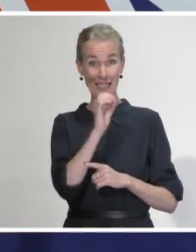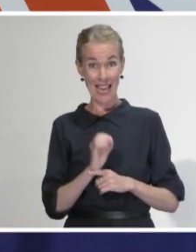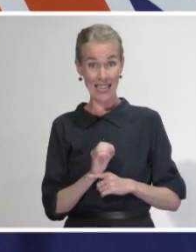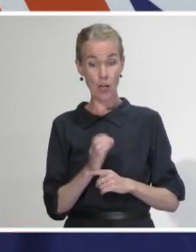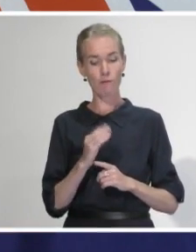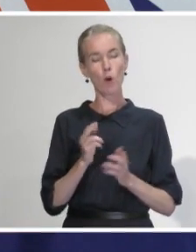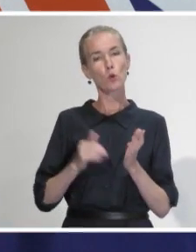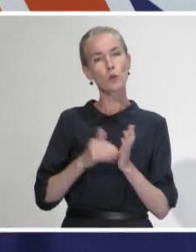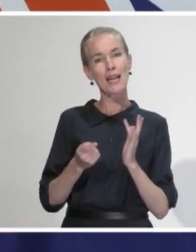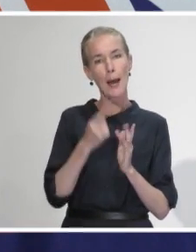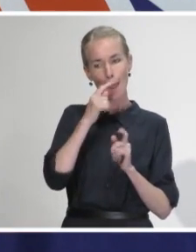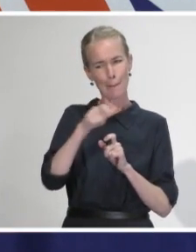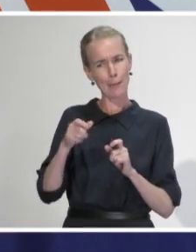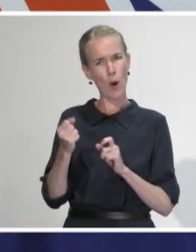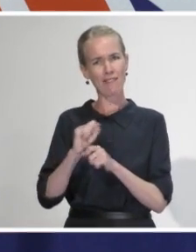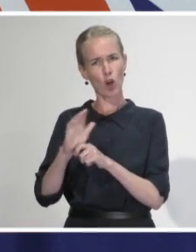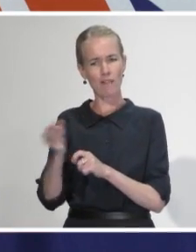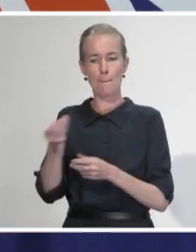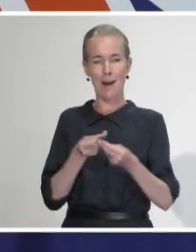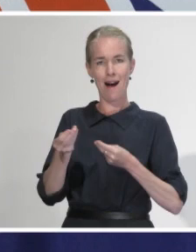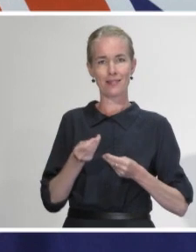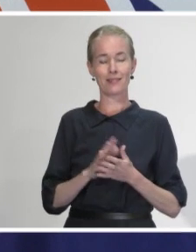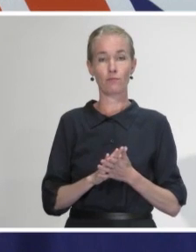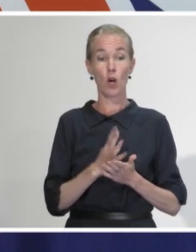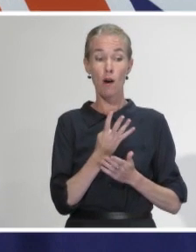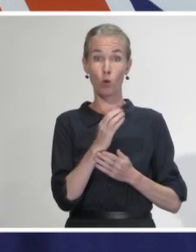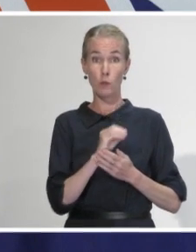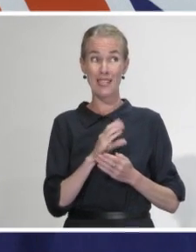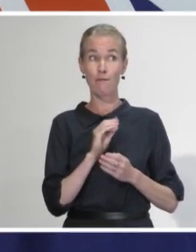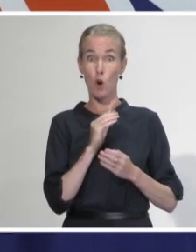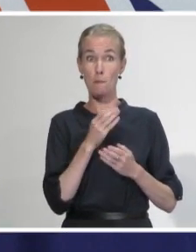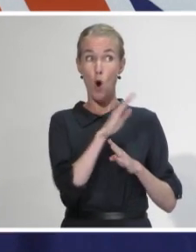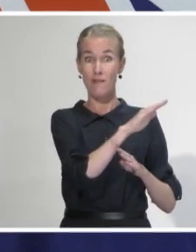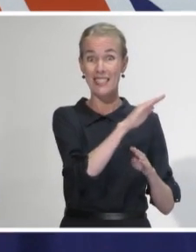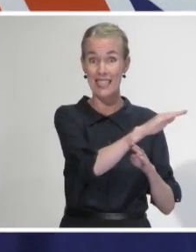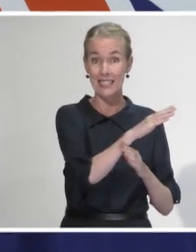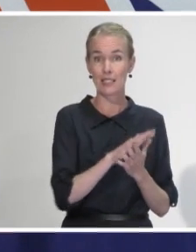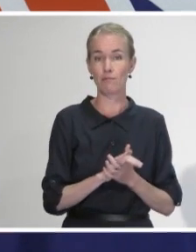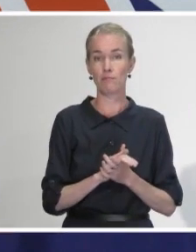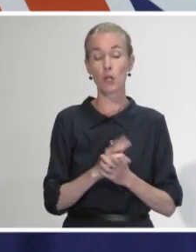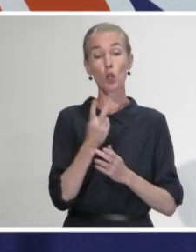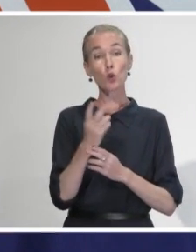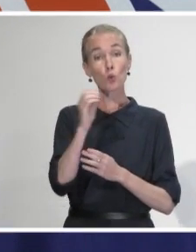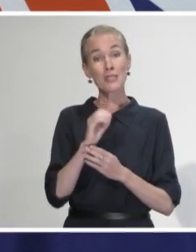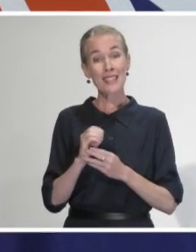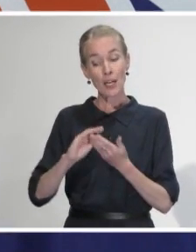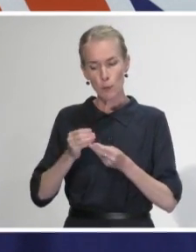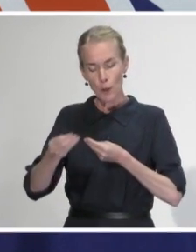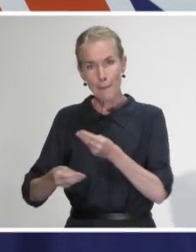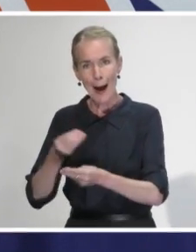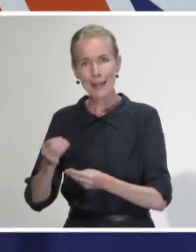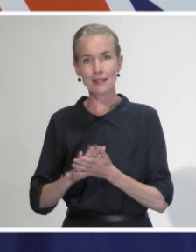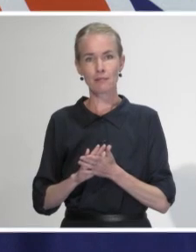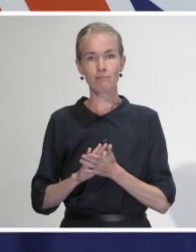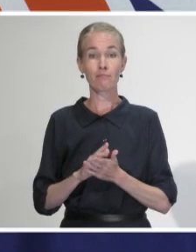% are linked to overseas travel. 2% are confirmed as community transmission, while 11% are